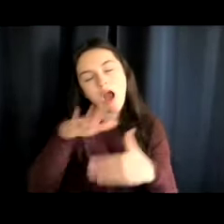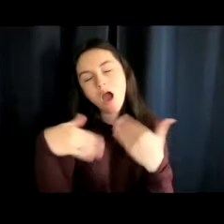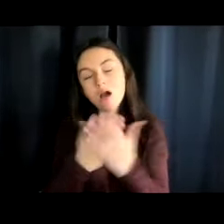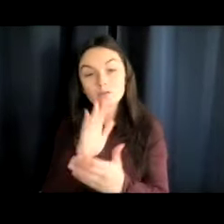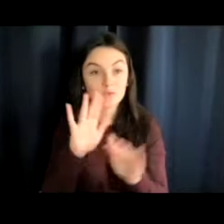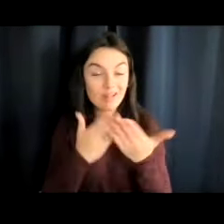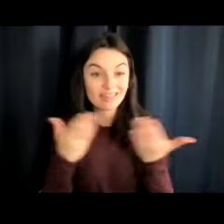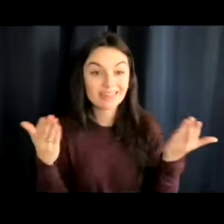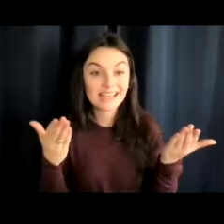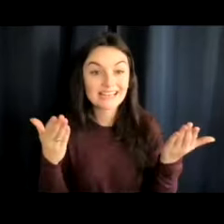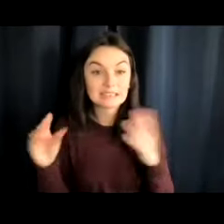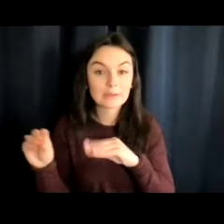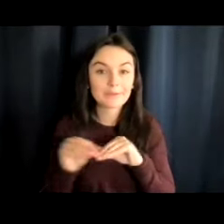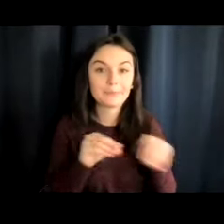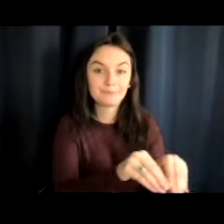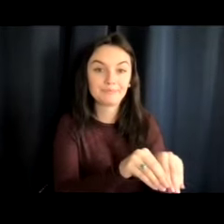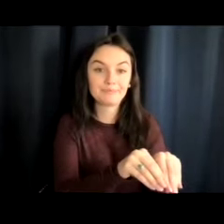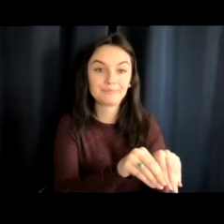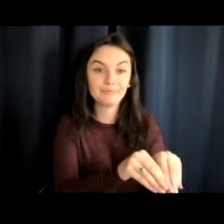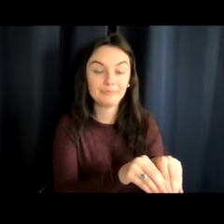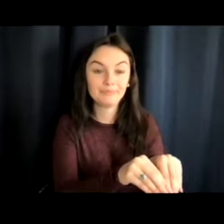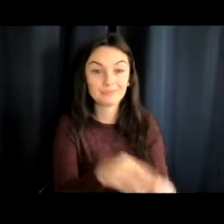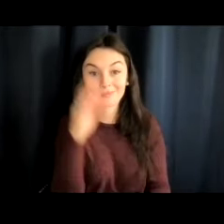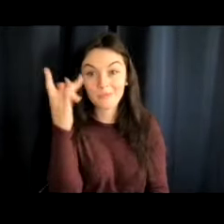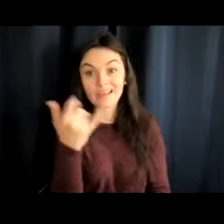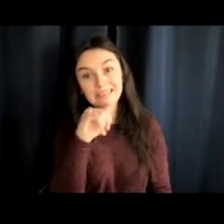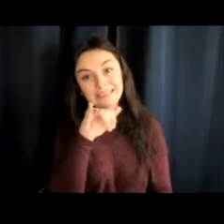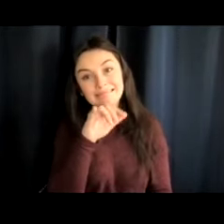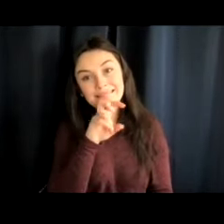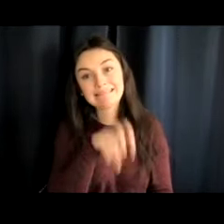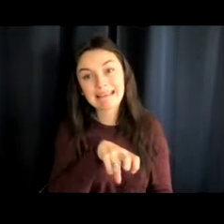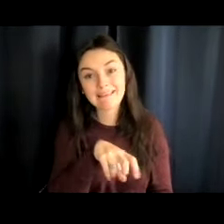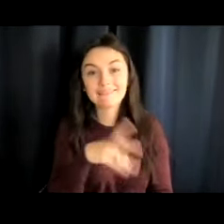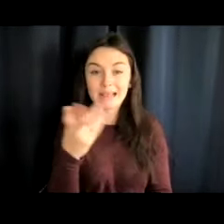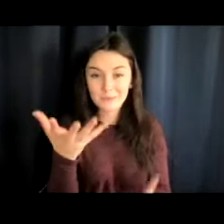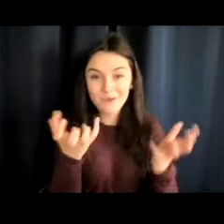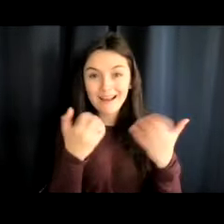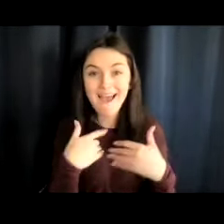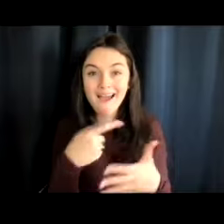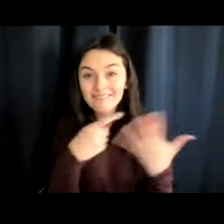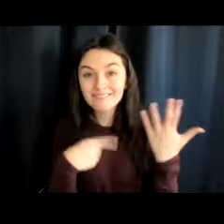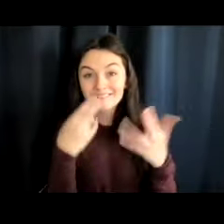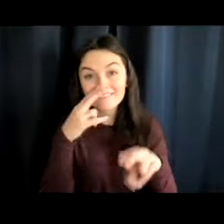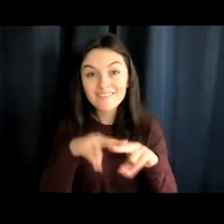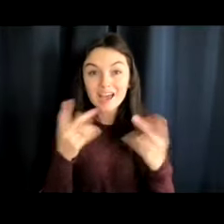the plane takes off. Because you're going to be sitting around for a while. You better bring some fun things to do, right?